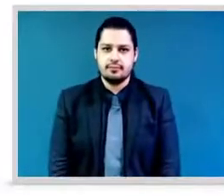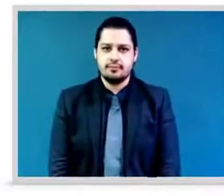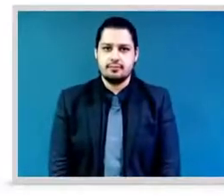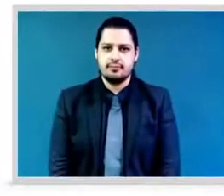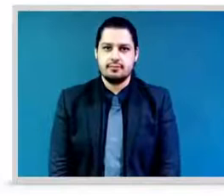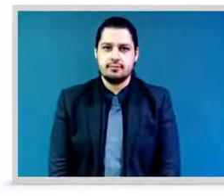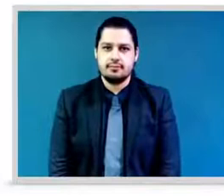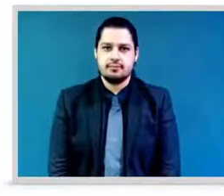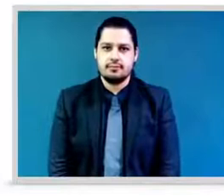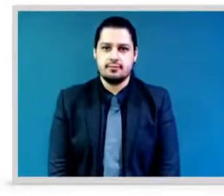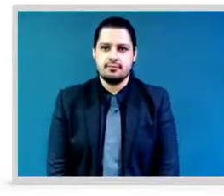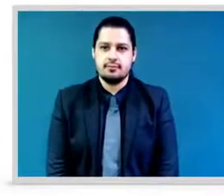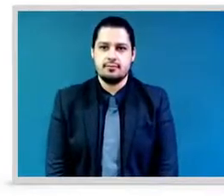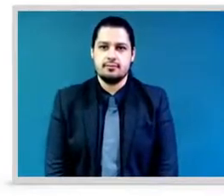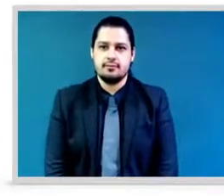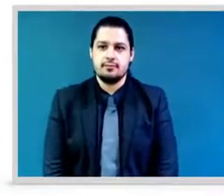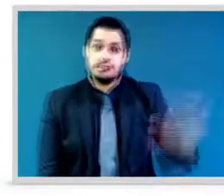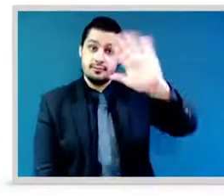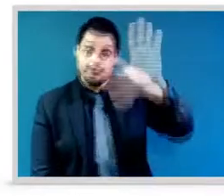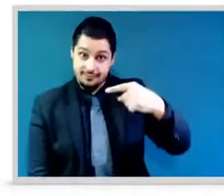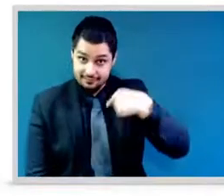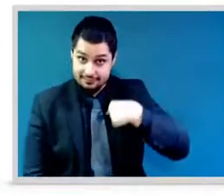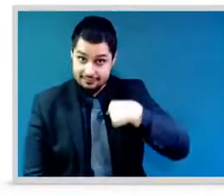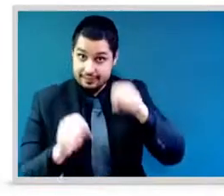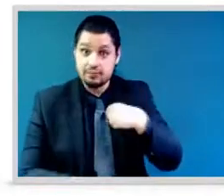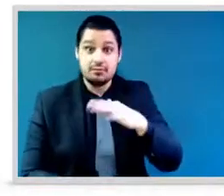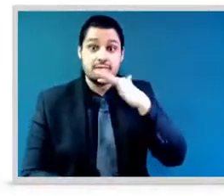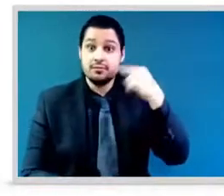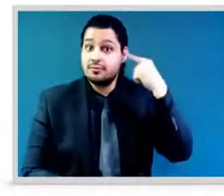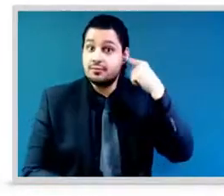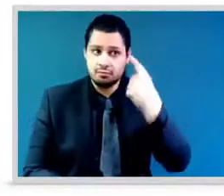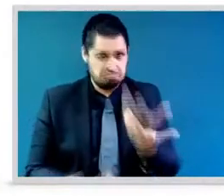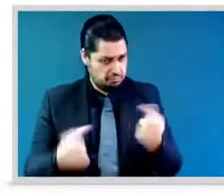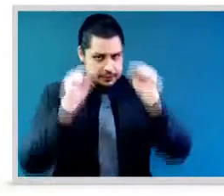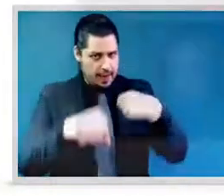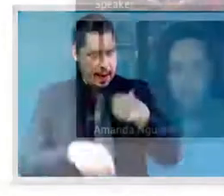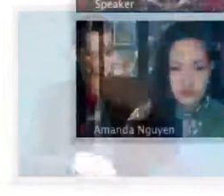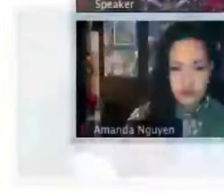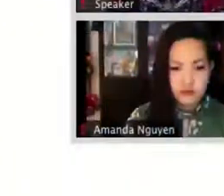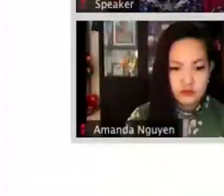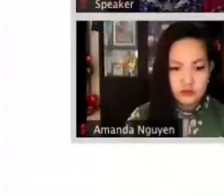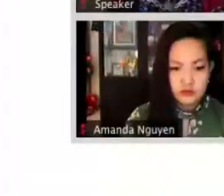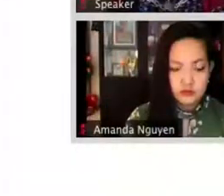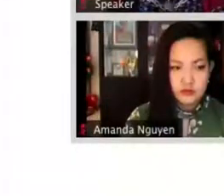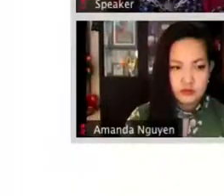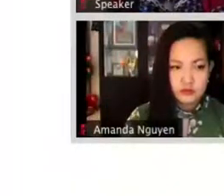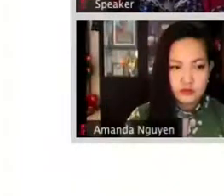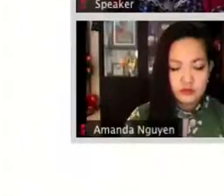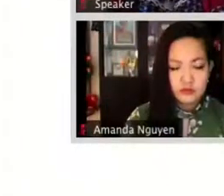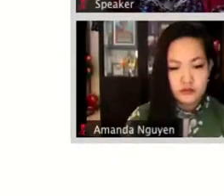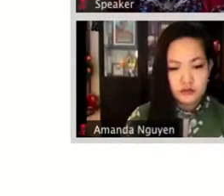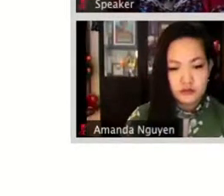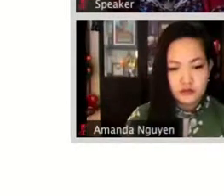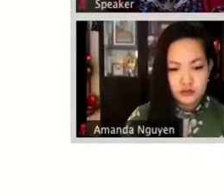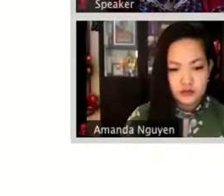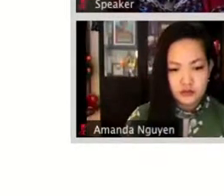perfect thank you and thank you very much for you and women for inviting me i think when we discuss women's